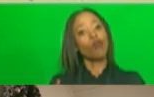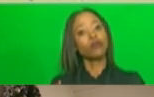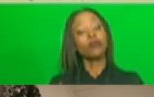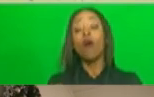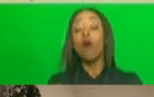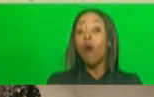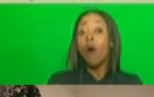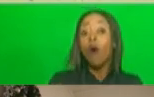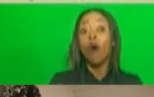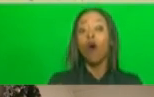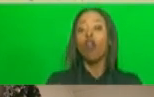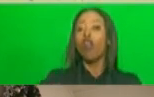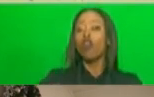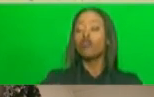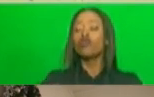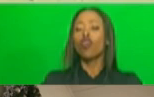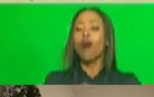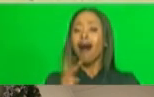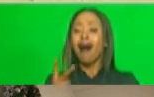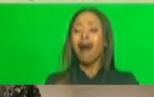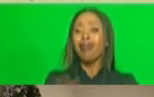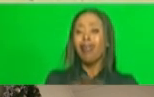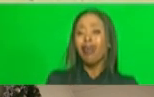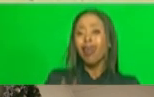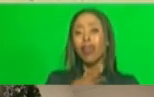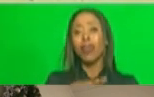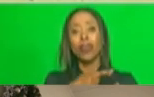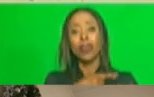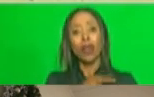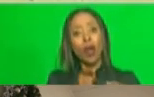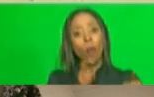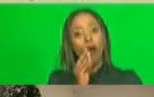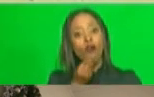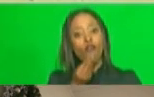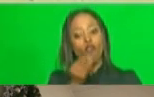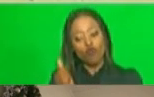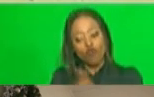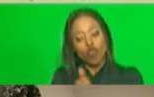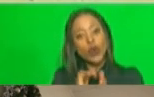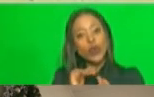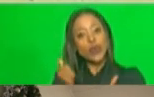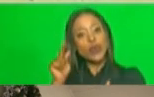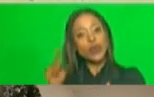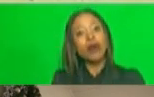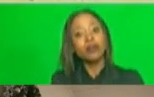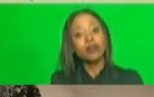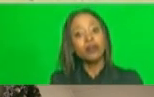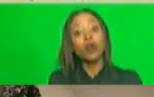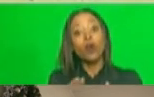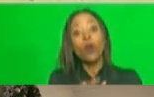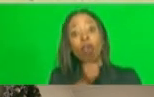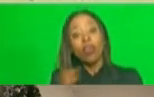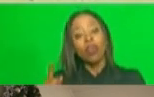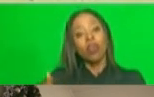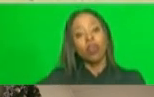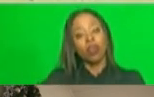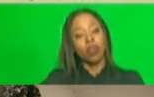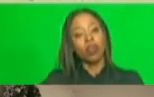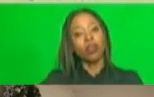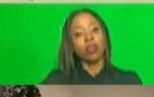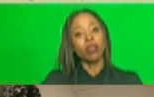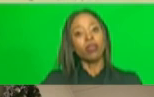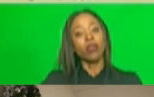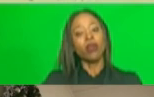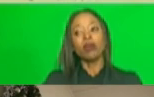God, 10 minutes ago... ...food handling facilities must be registered within municipalities in which they